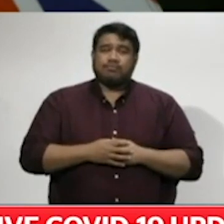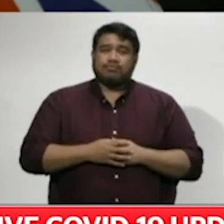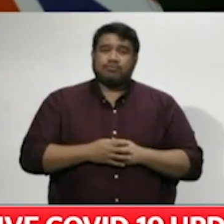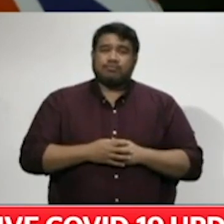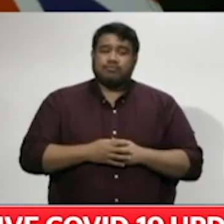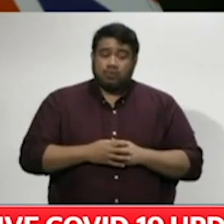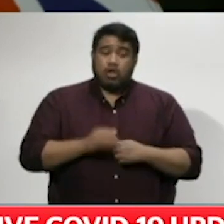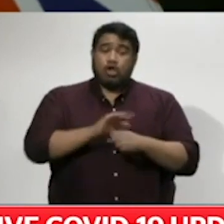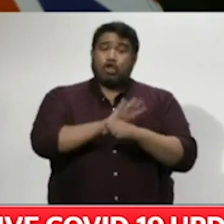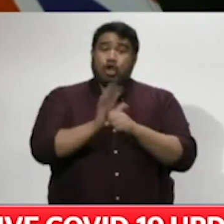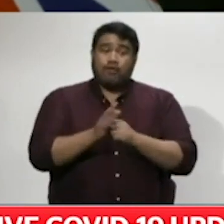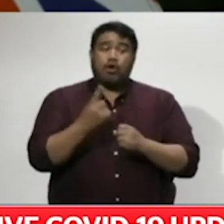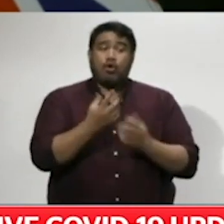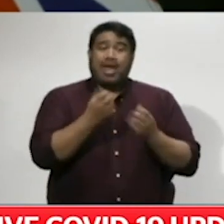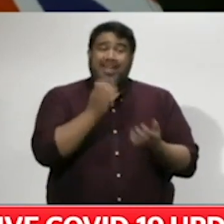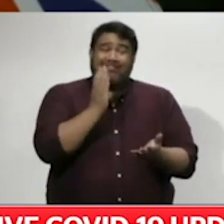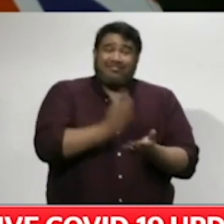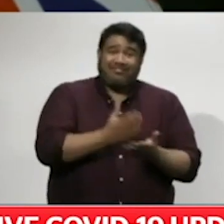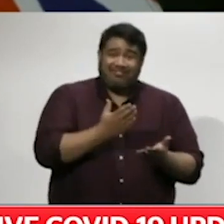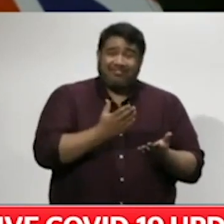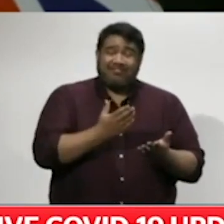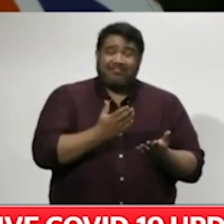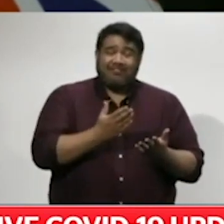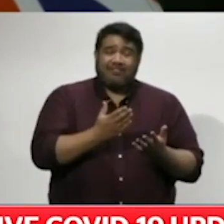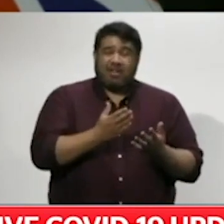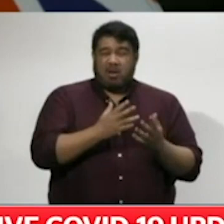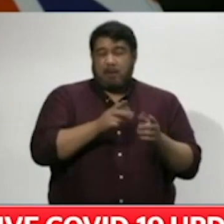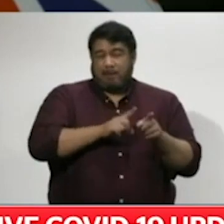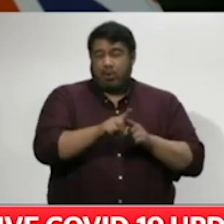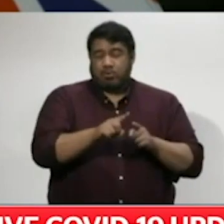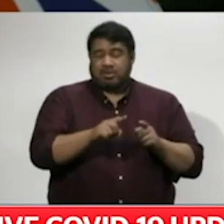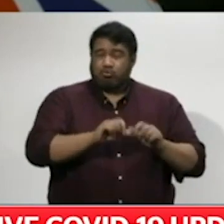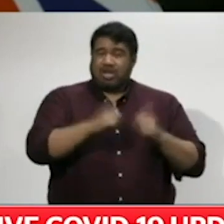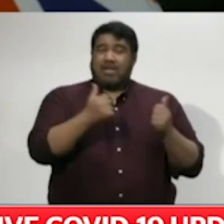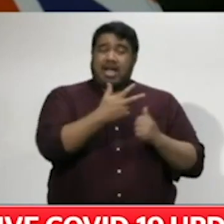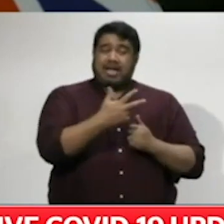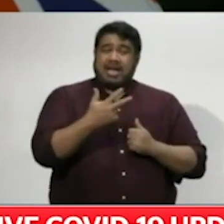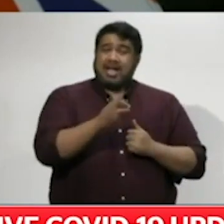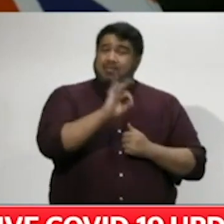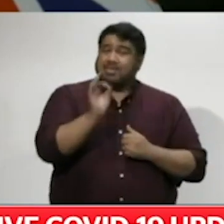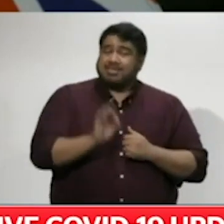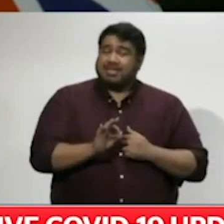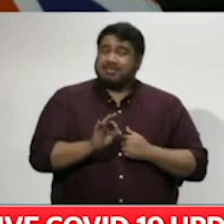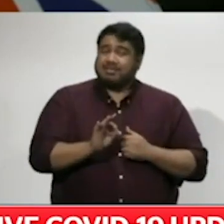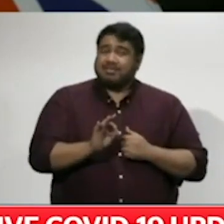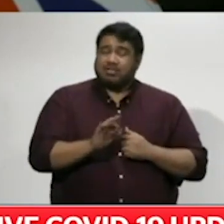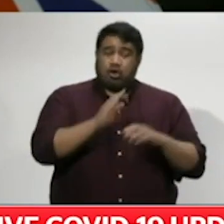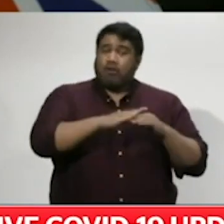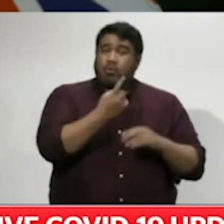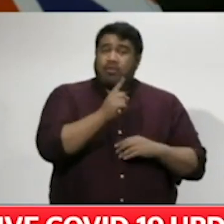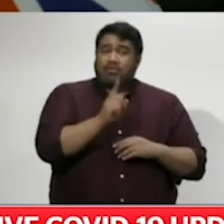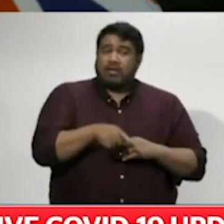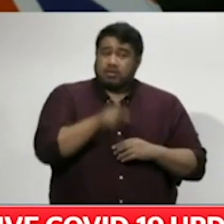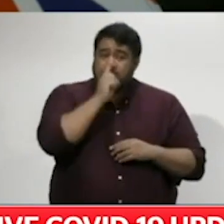,302 are reported as recovered which represents a total of 88% of